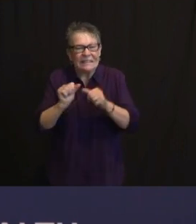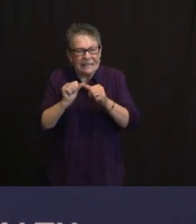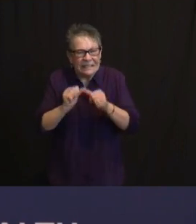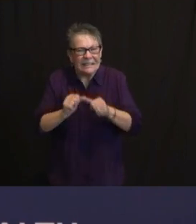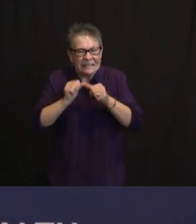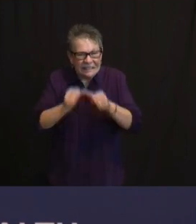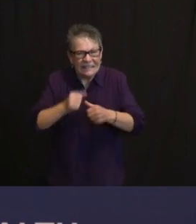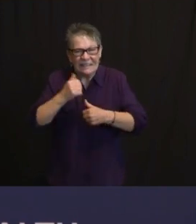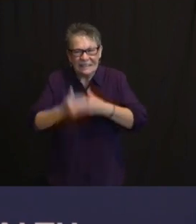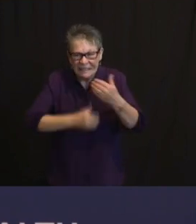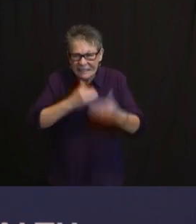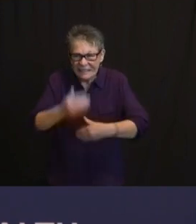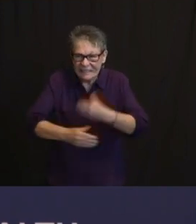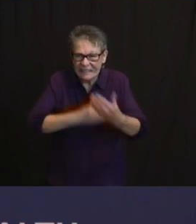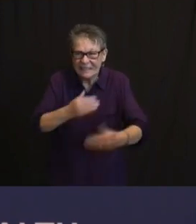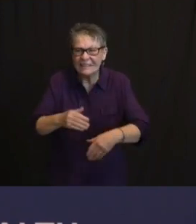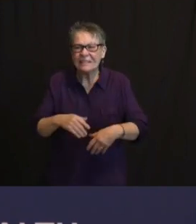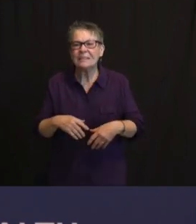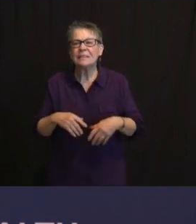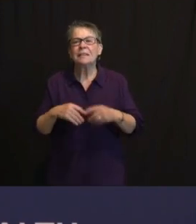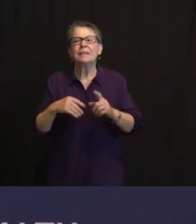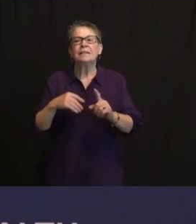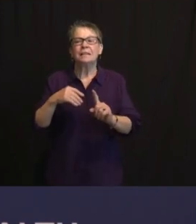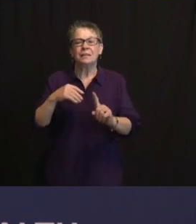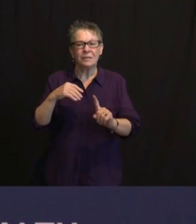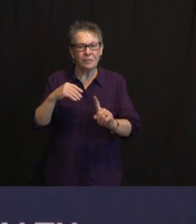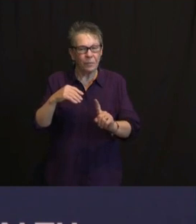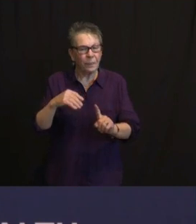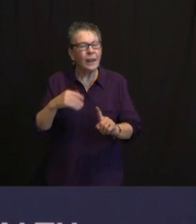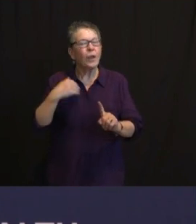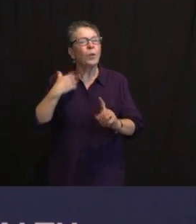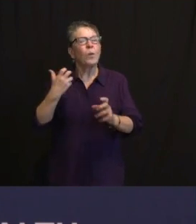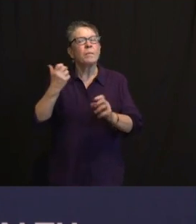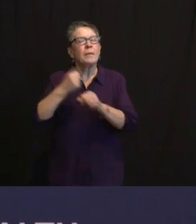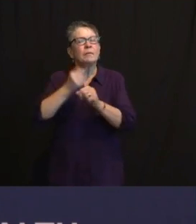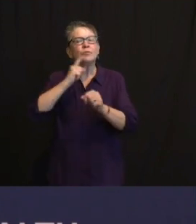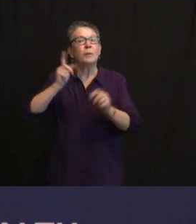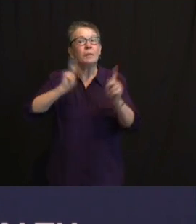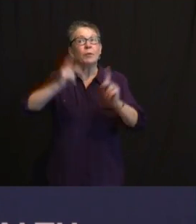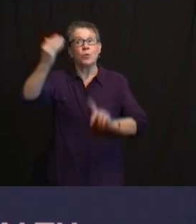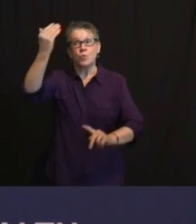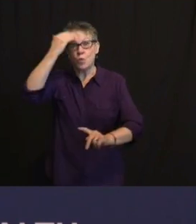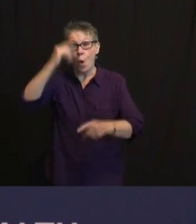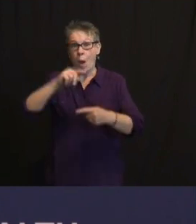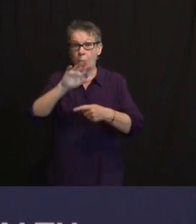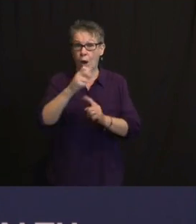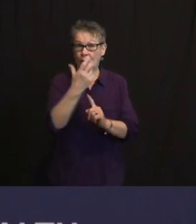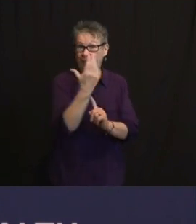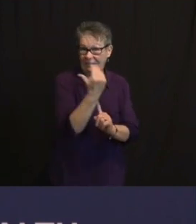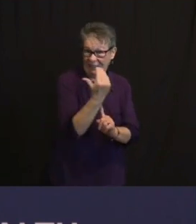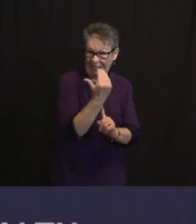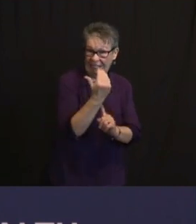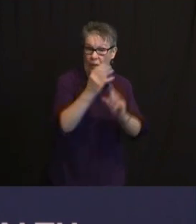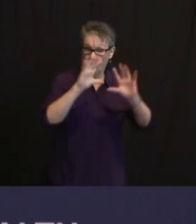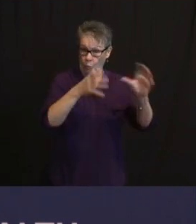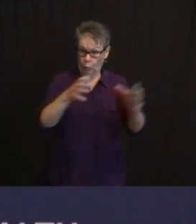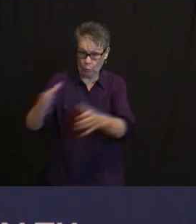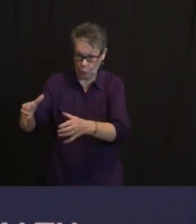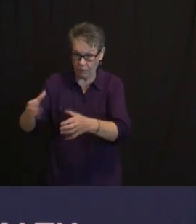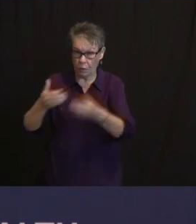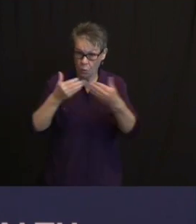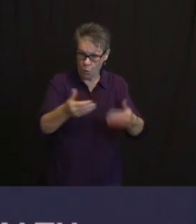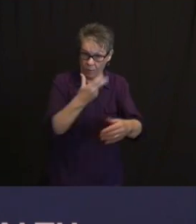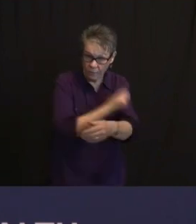TO A WHOLE NUMBER OF COMMUNITIES THAT DESERVE THAT CERTAINTY. AND THAT'S THE SPIRIT OF THE ANNOUNCEMENT TODAY. KEEP DOING